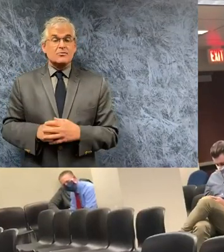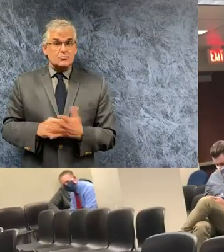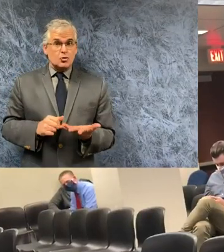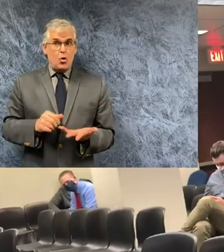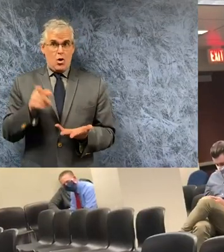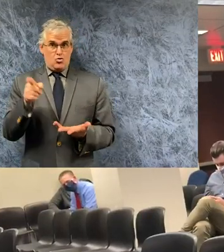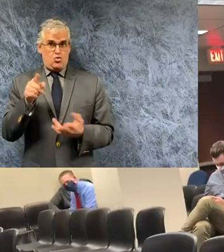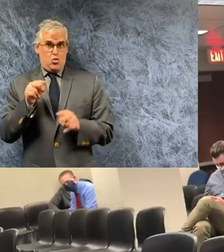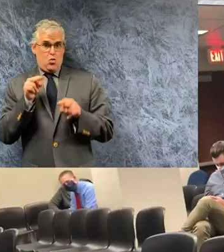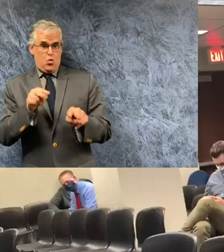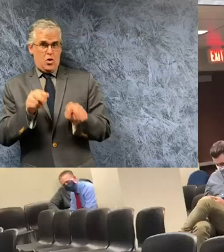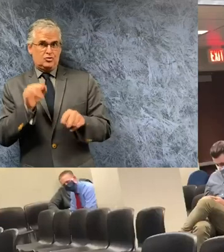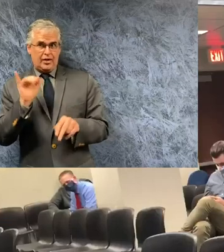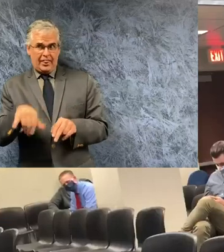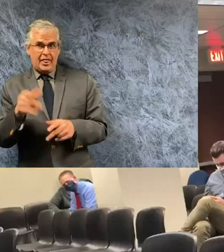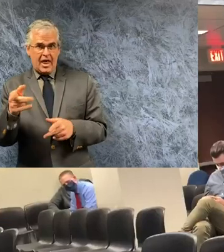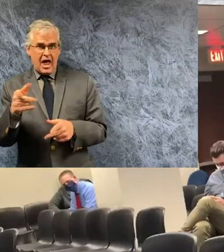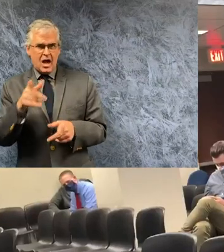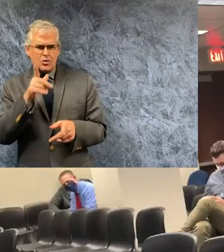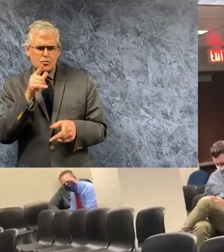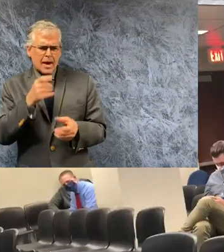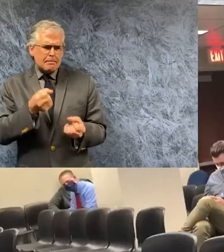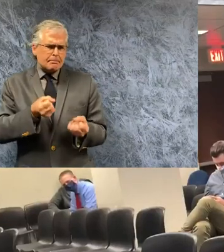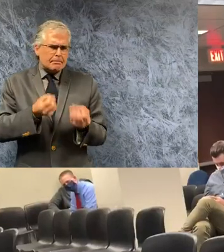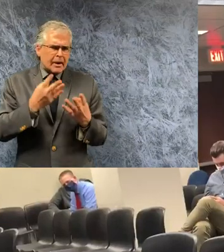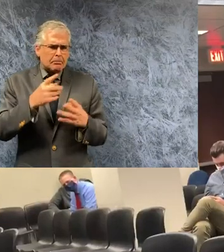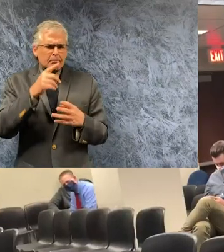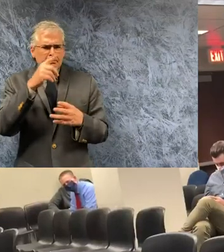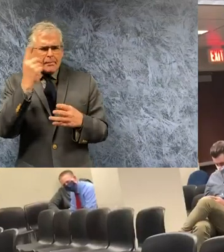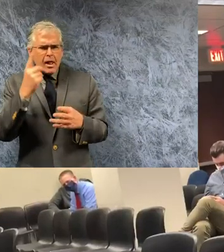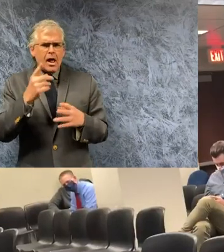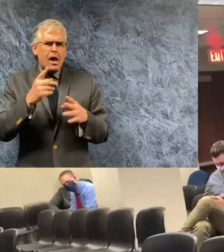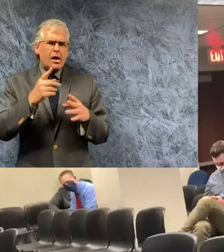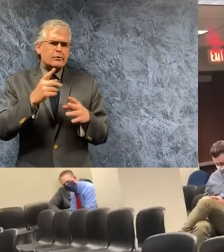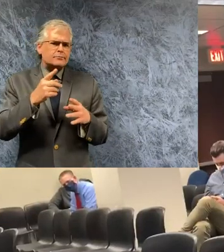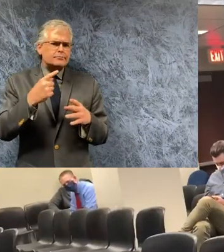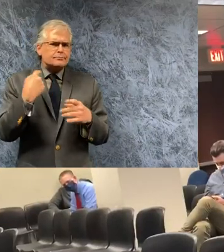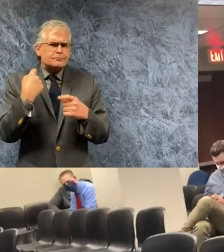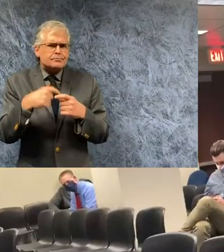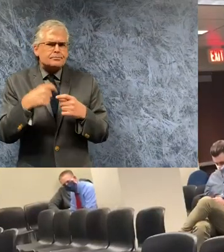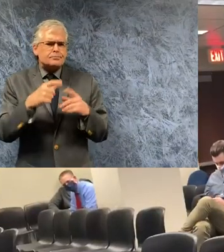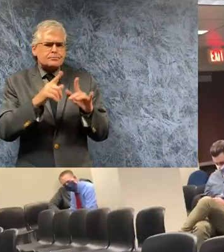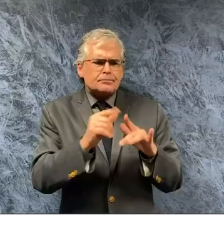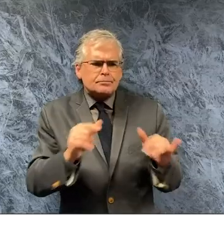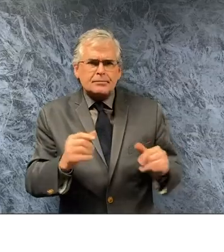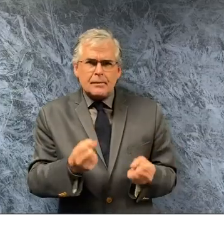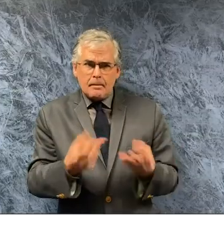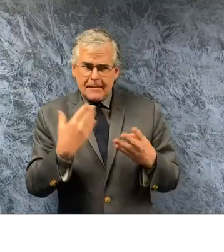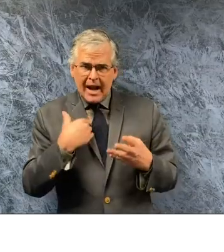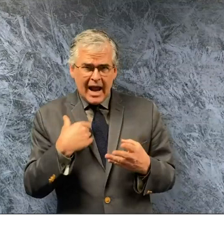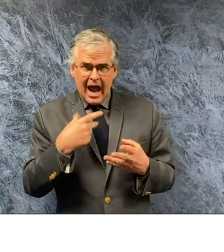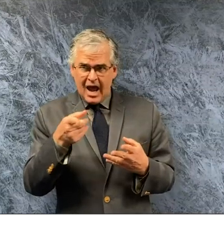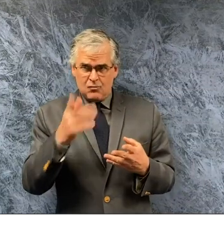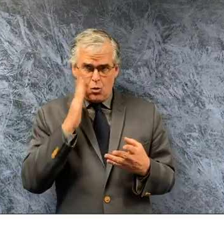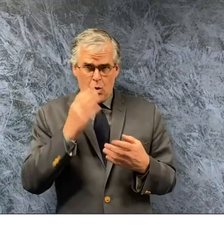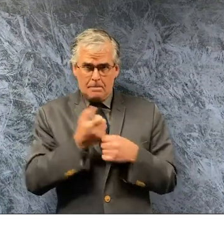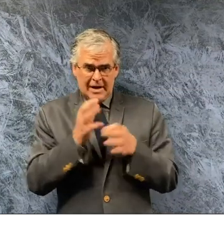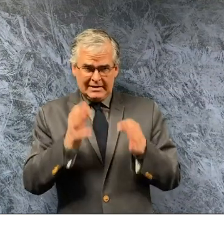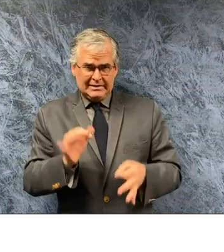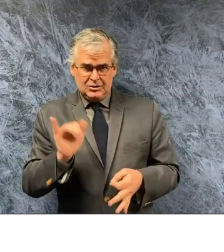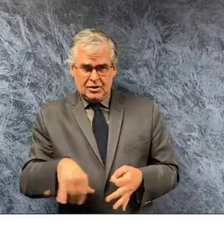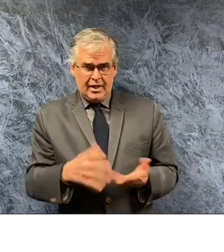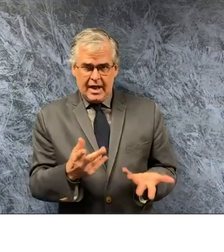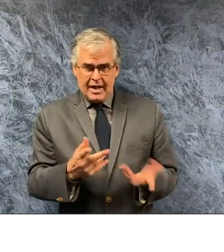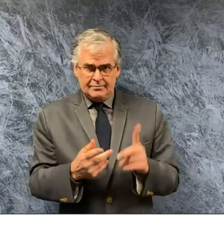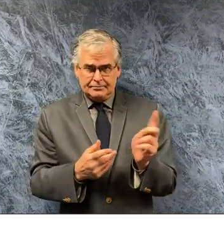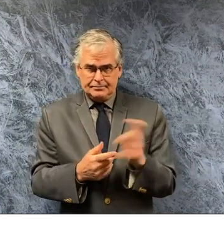eye on in our state and what if any action is being taken right now or assessed to be taken unfortunately and i have seen